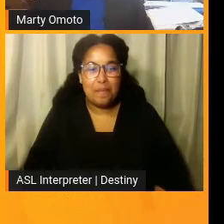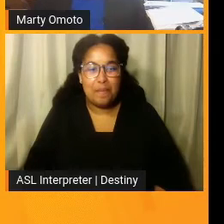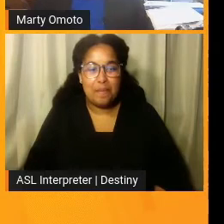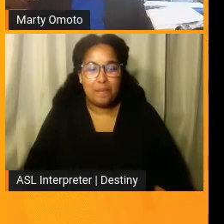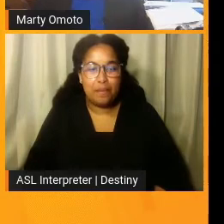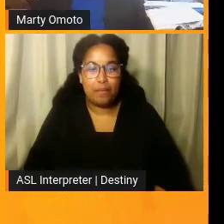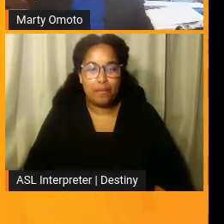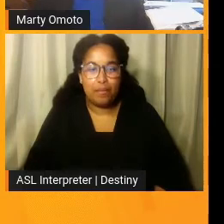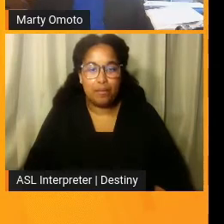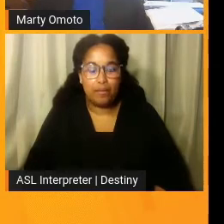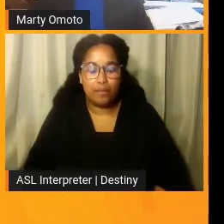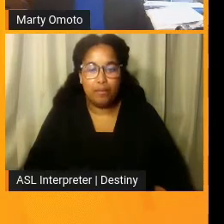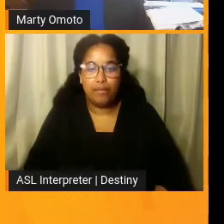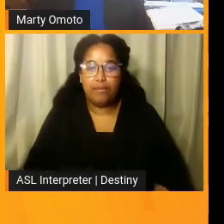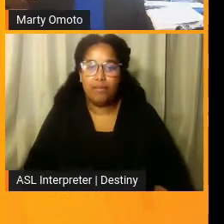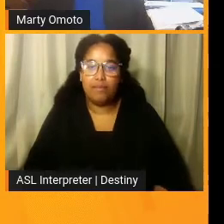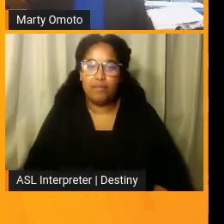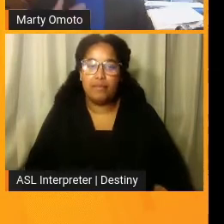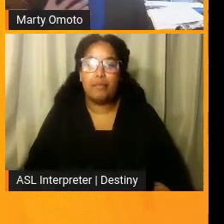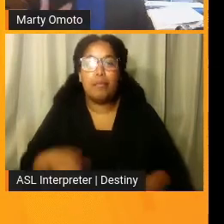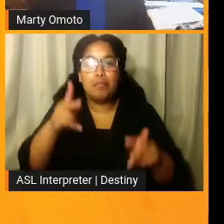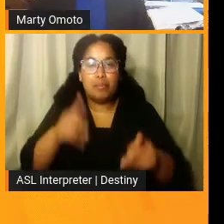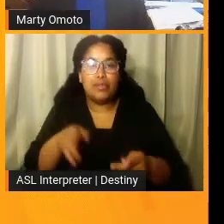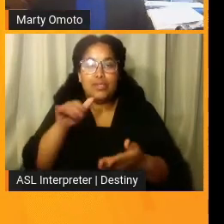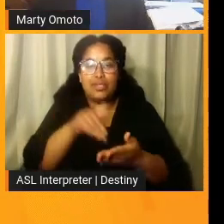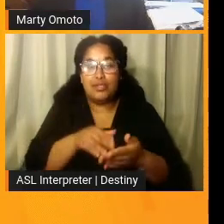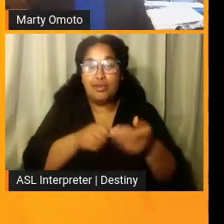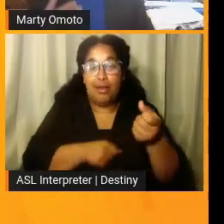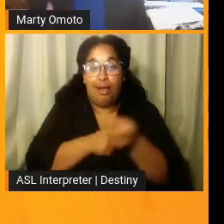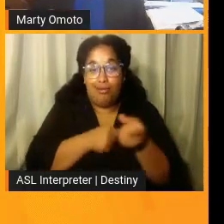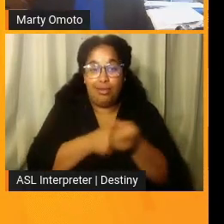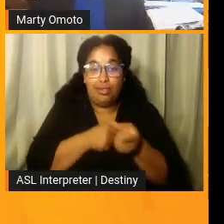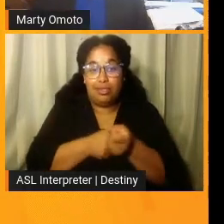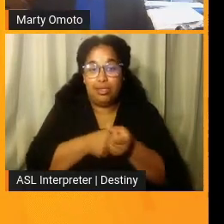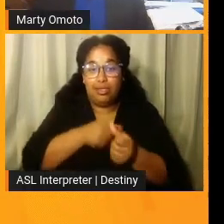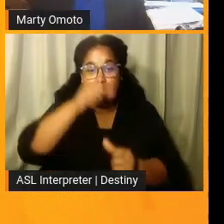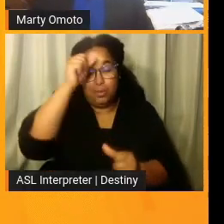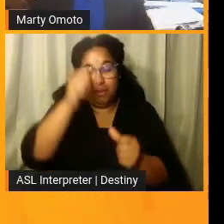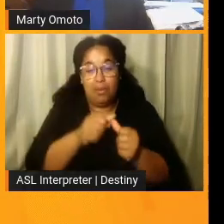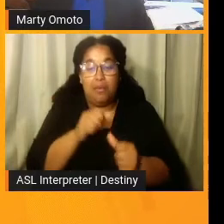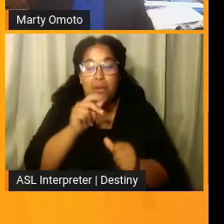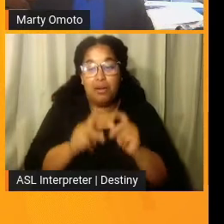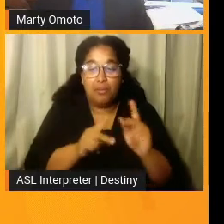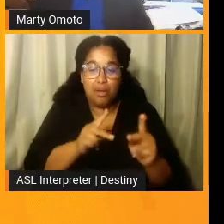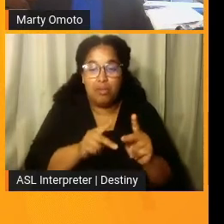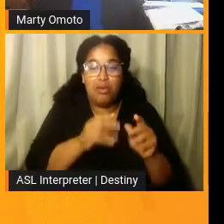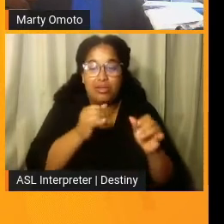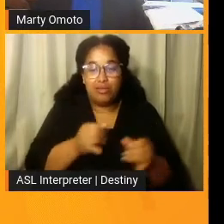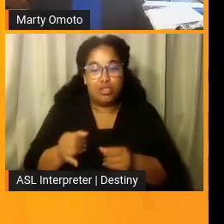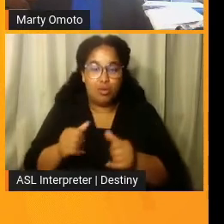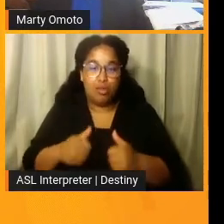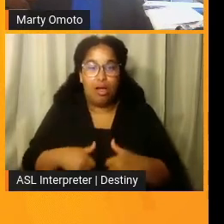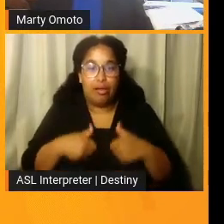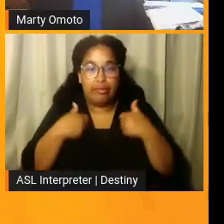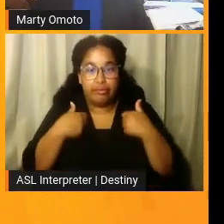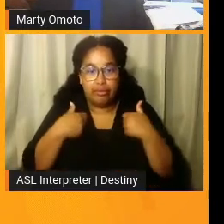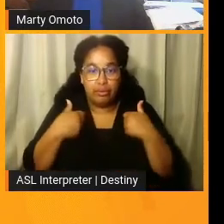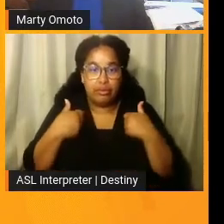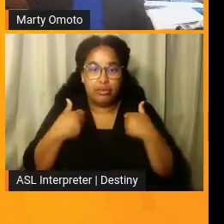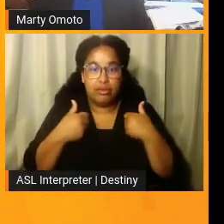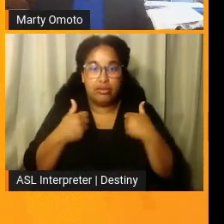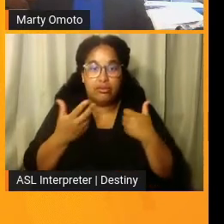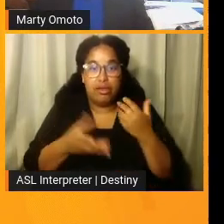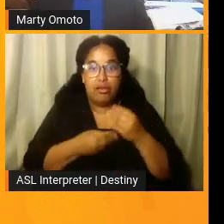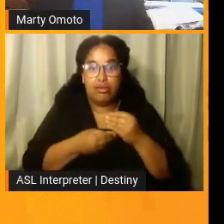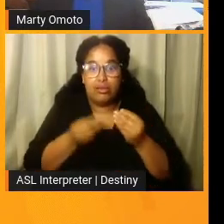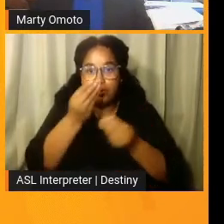person centered advocacy means remembering people and individual lives. In addition to telling your story, these